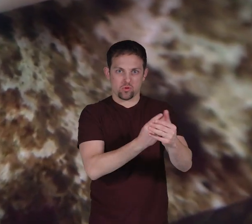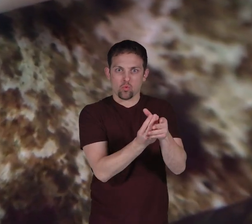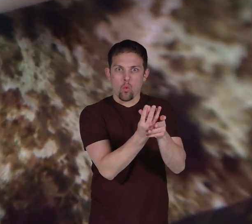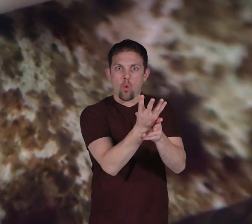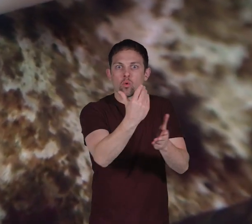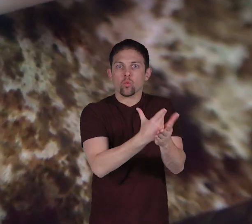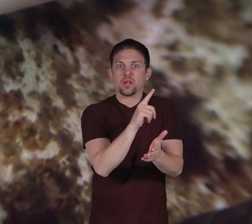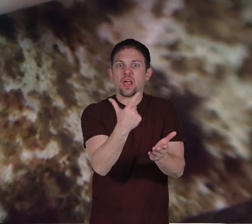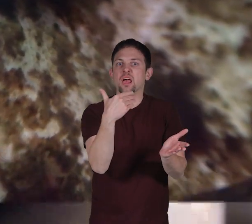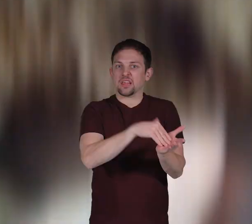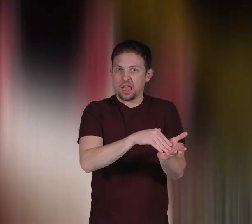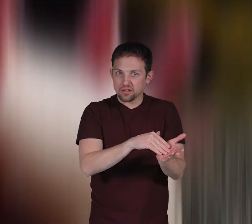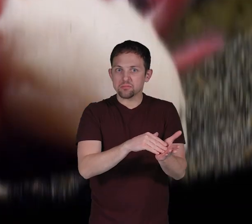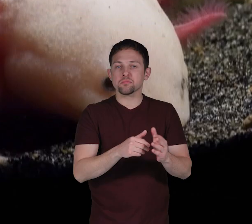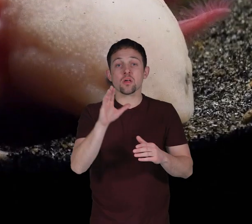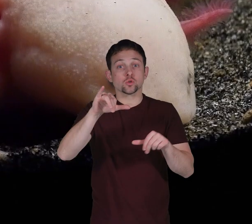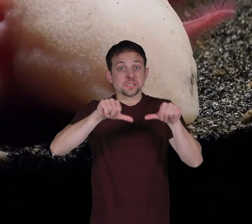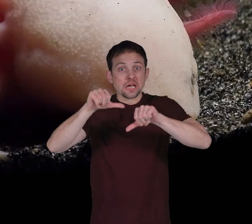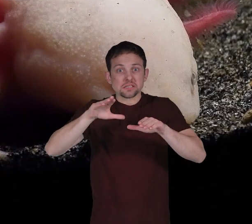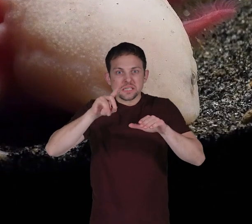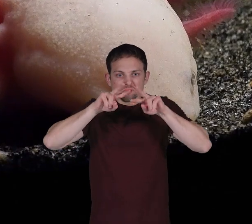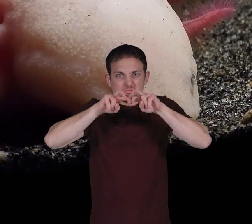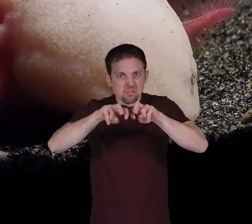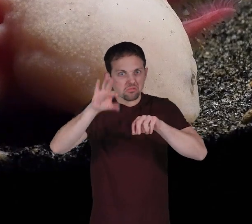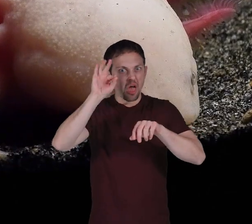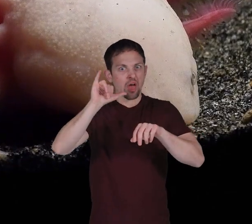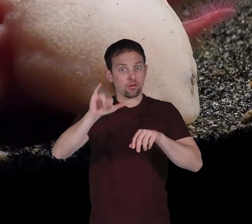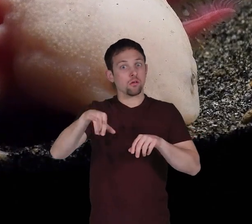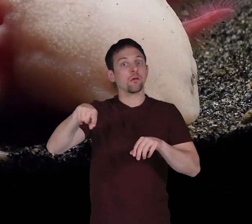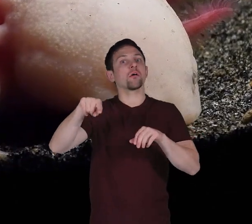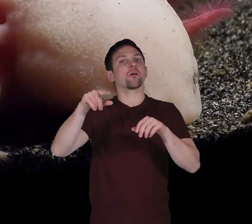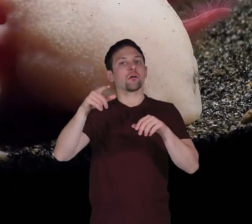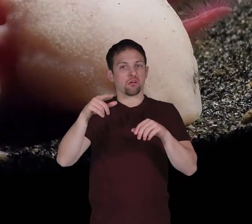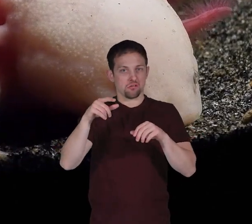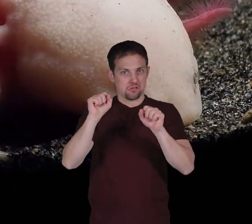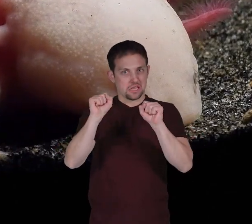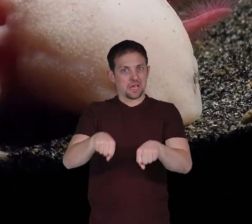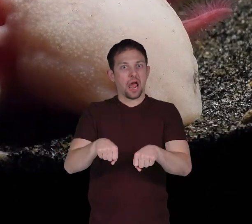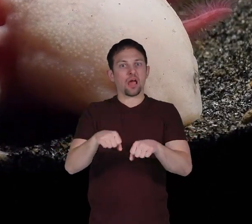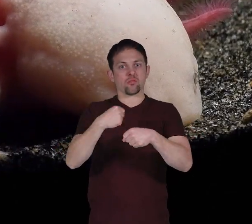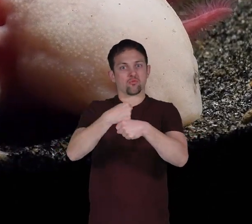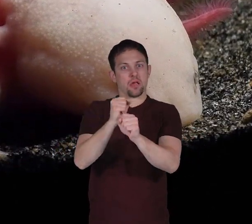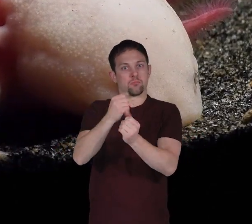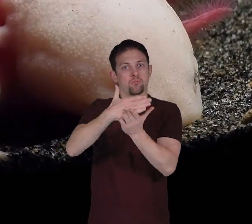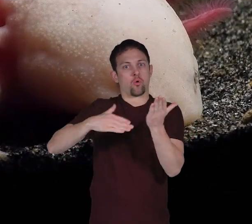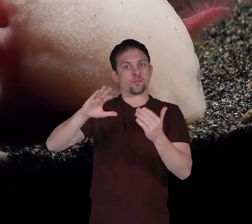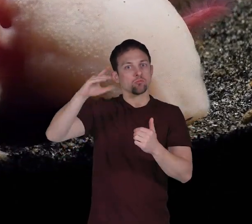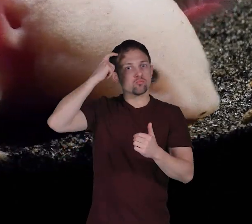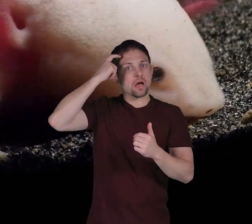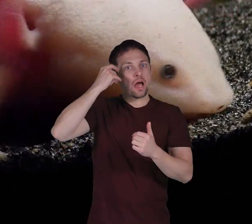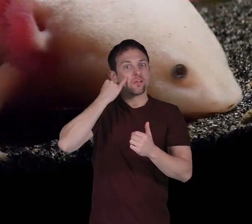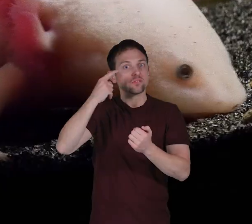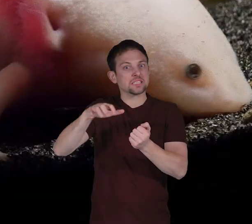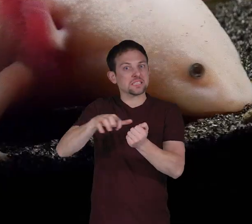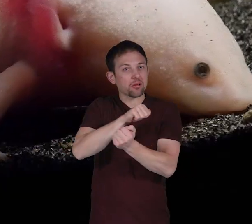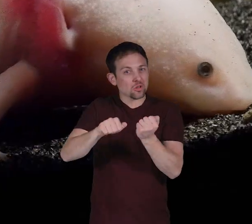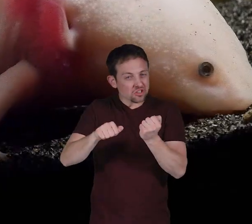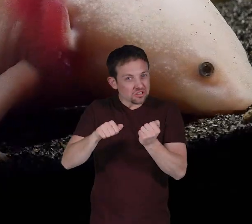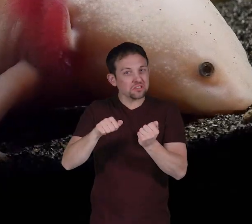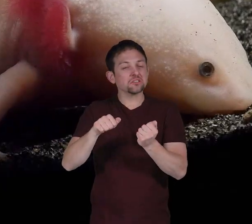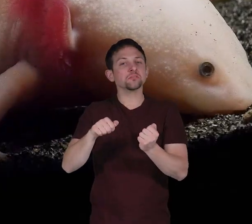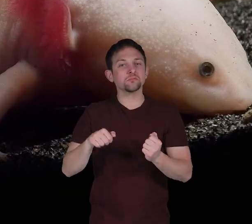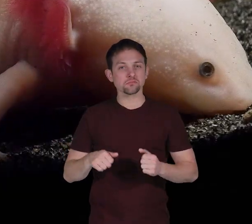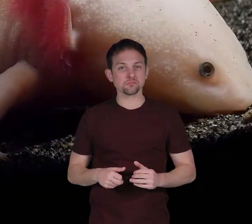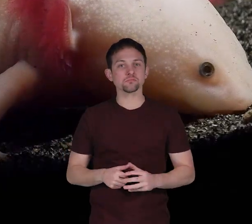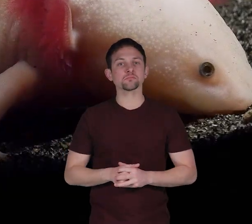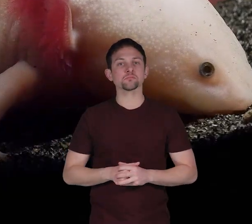and regrow a new leg and scientists have also found that the axolotl can even regenerate part of its brain if